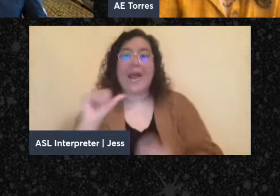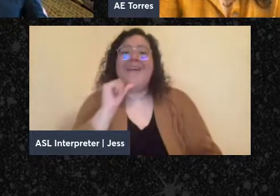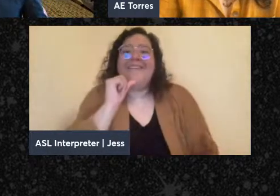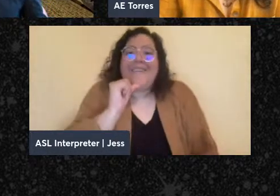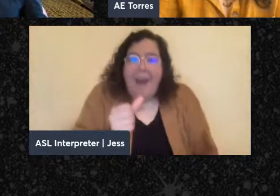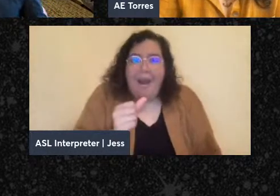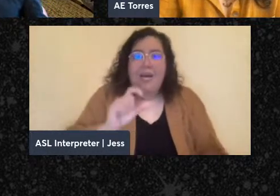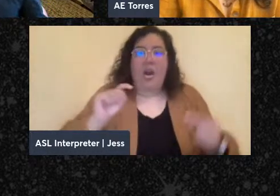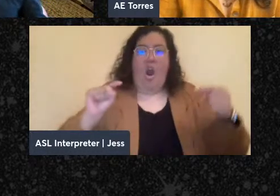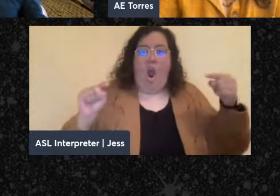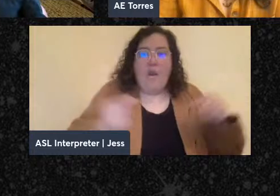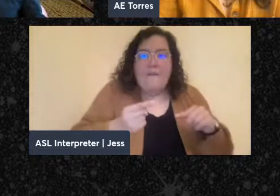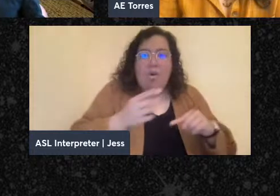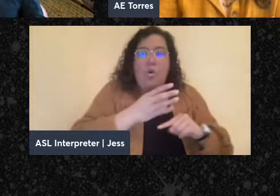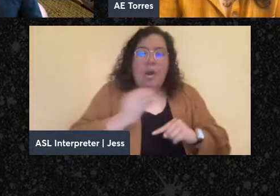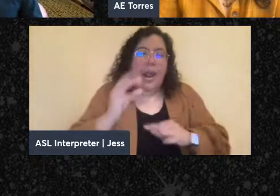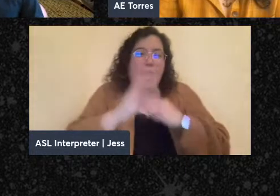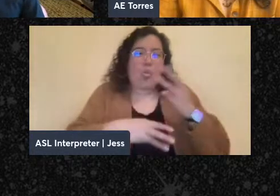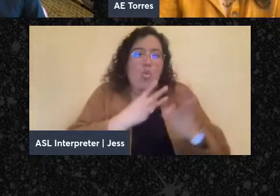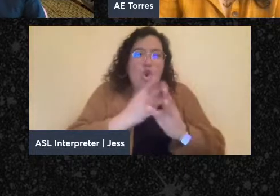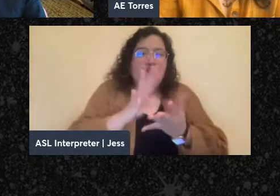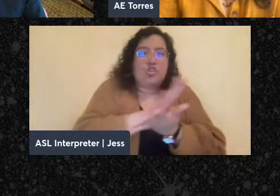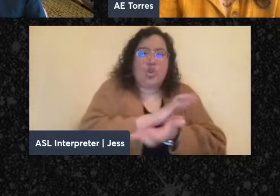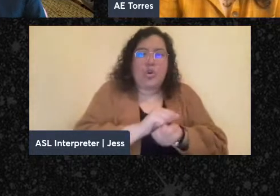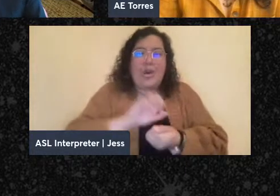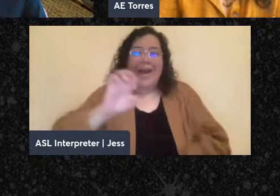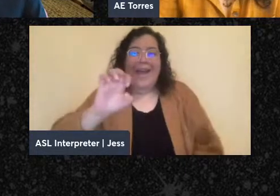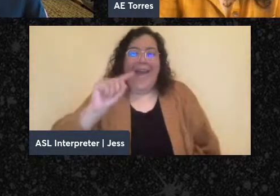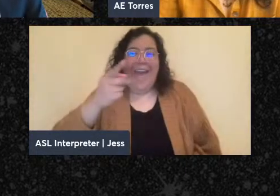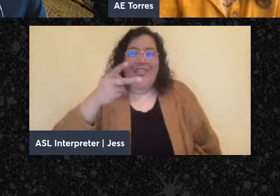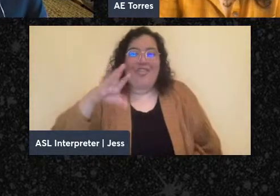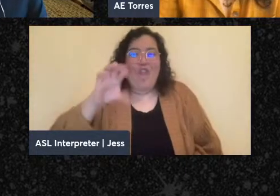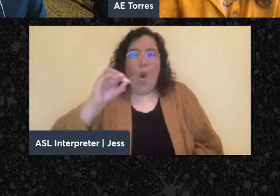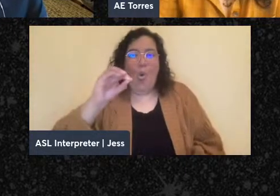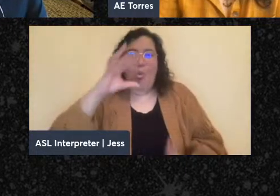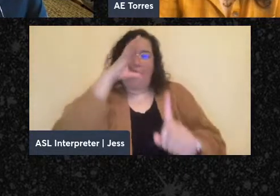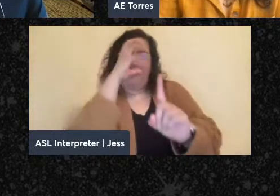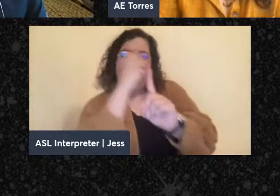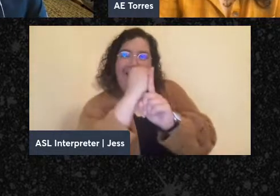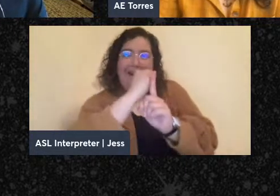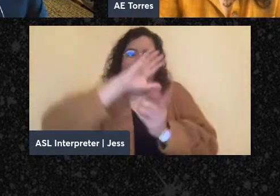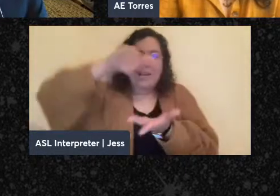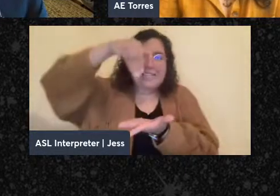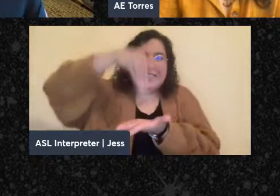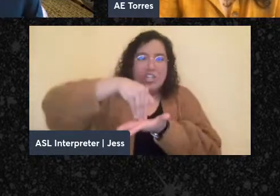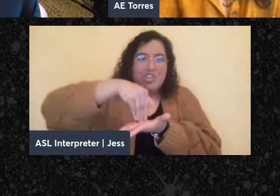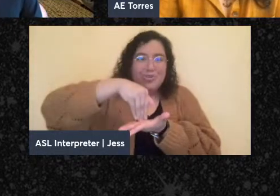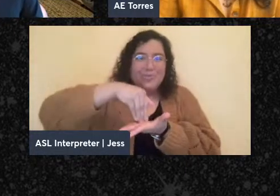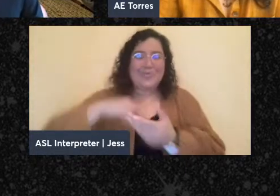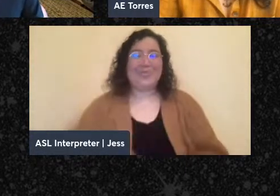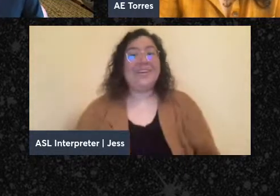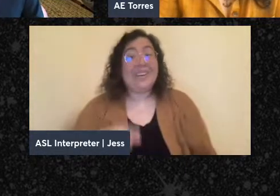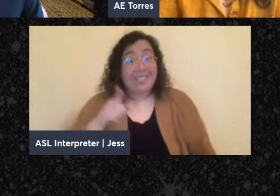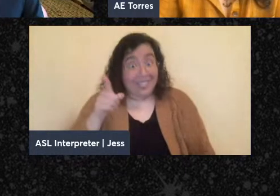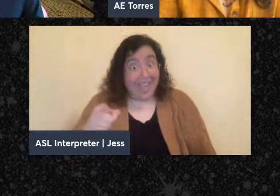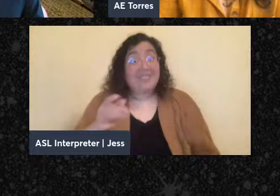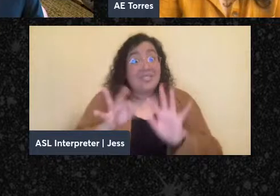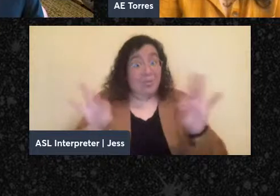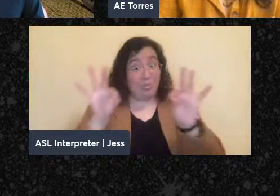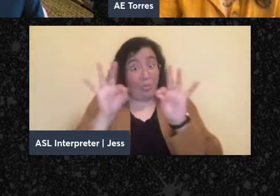harmful and world-destroying ethnocentrism. And I think that's a really critical distinction that